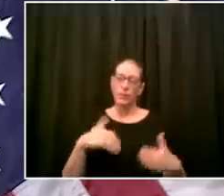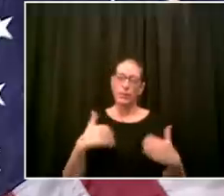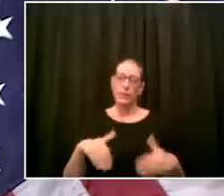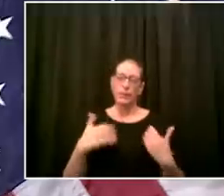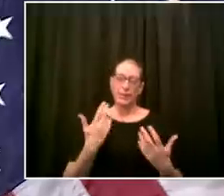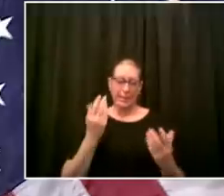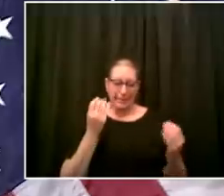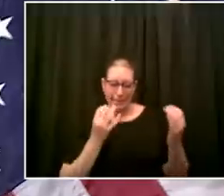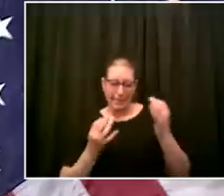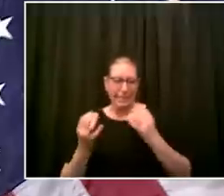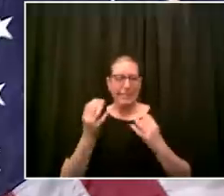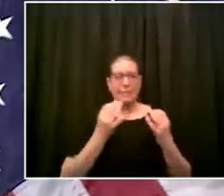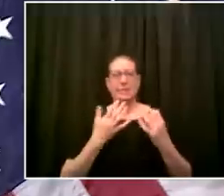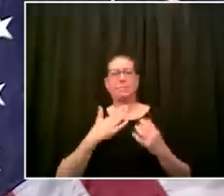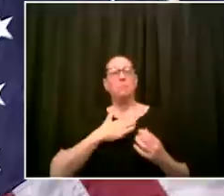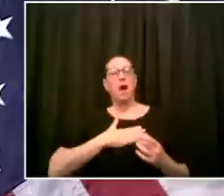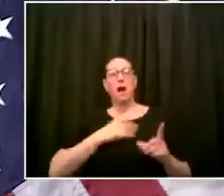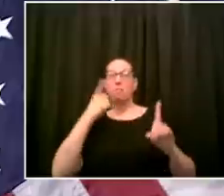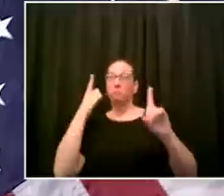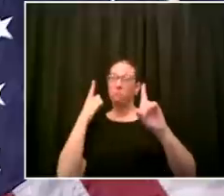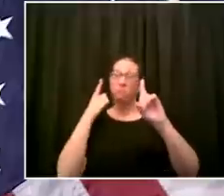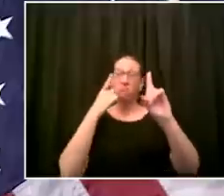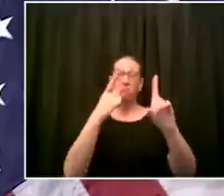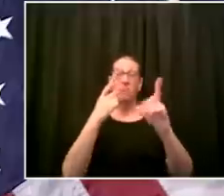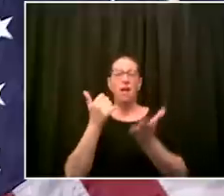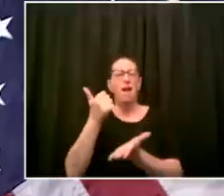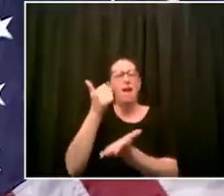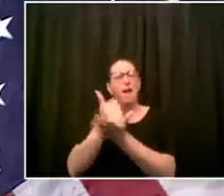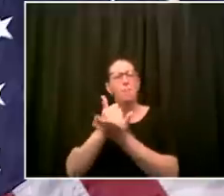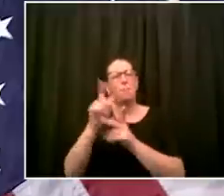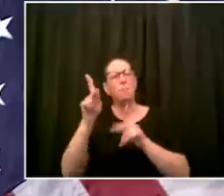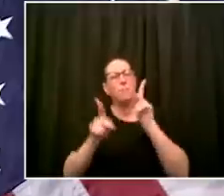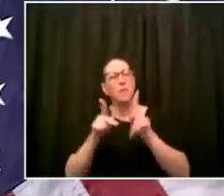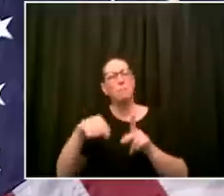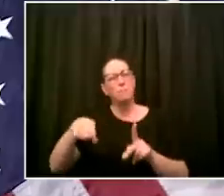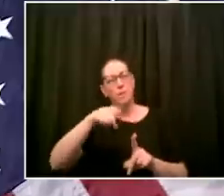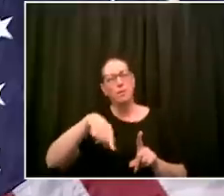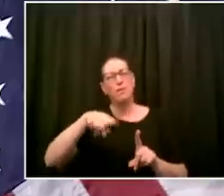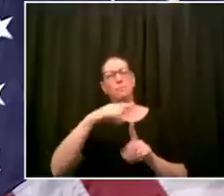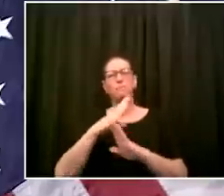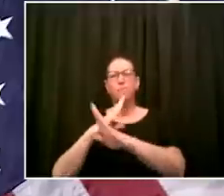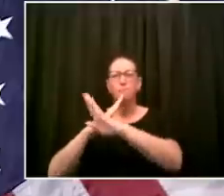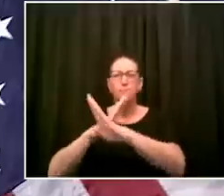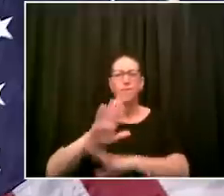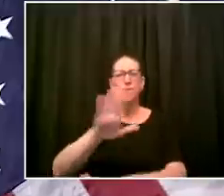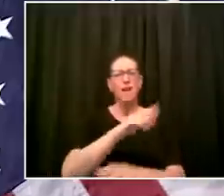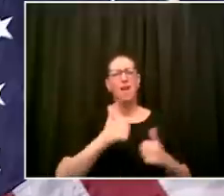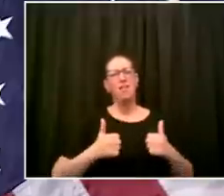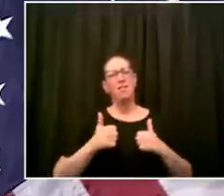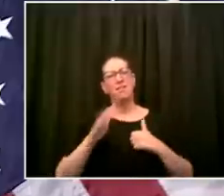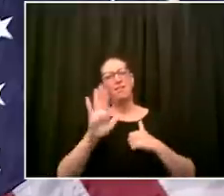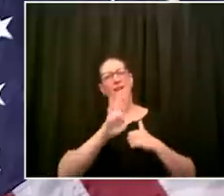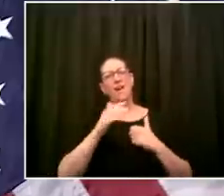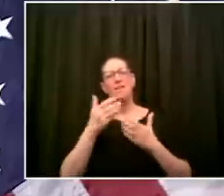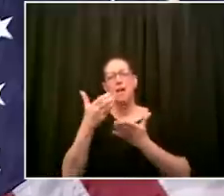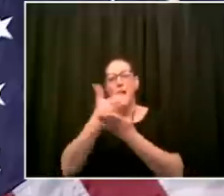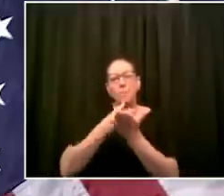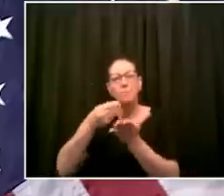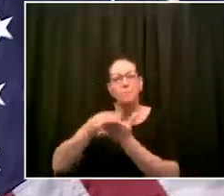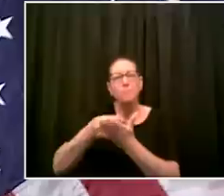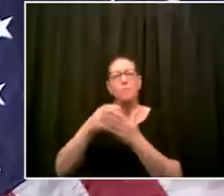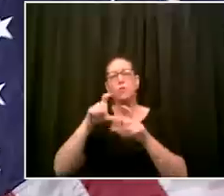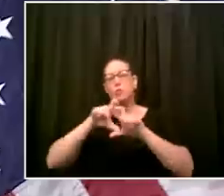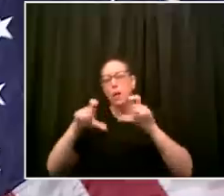from working people i want to protect people's livelihoods i want to protect their income and if i get the help that we all